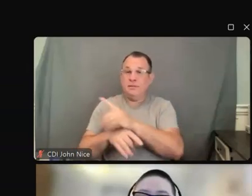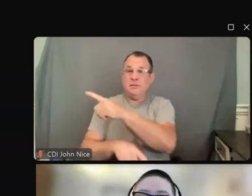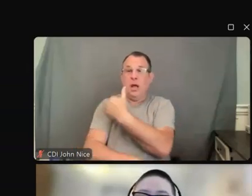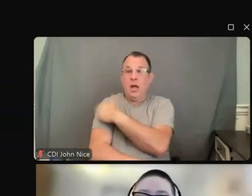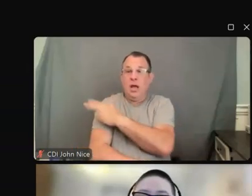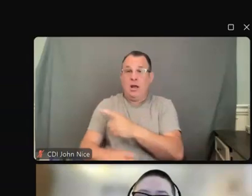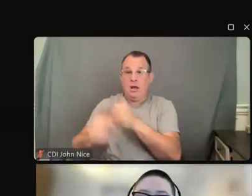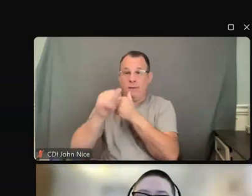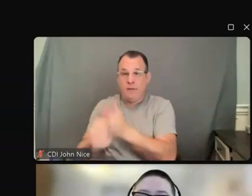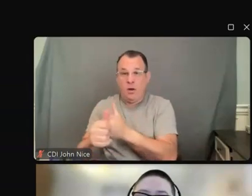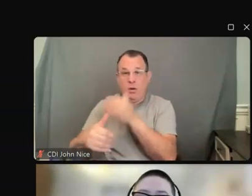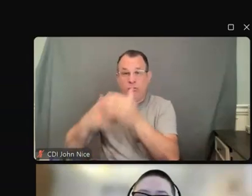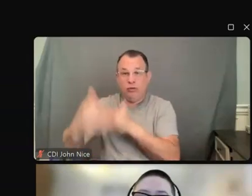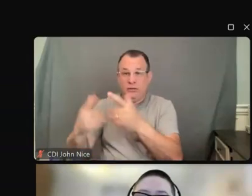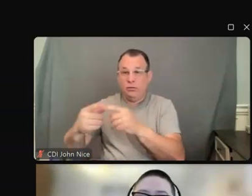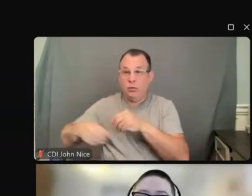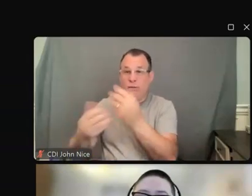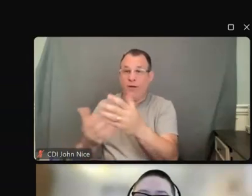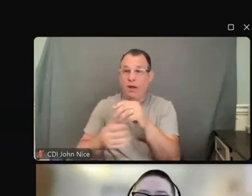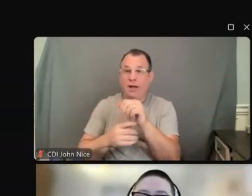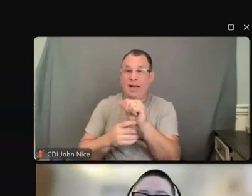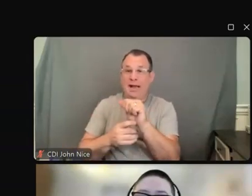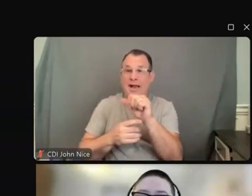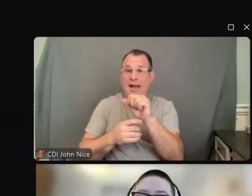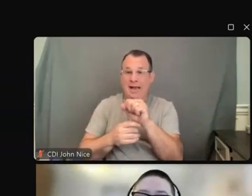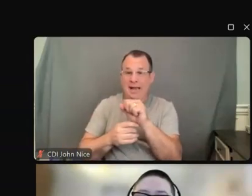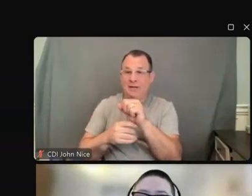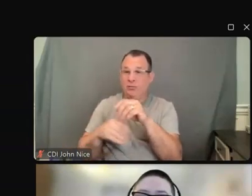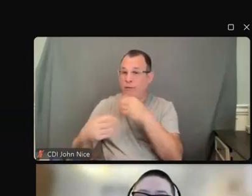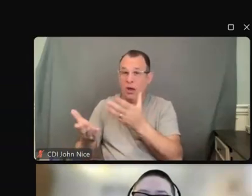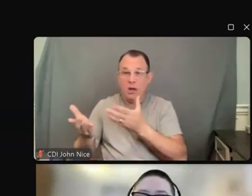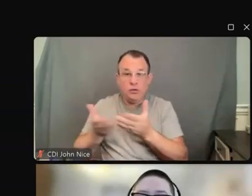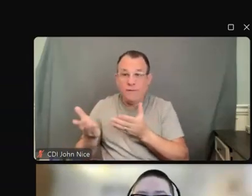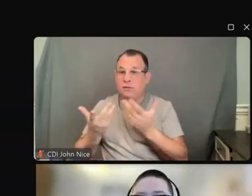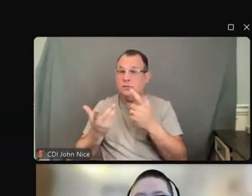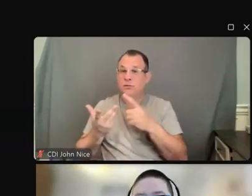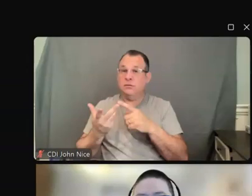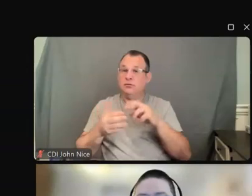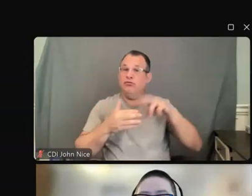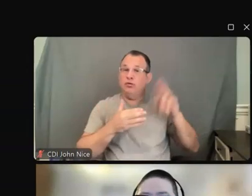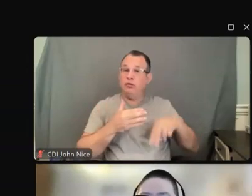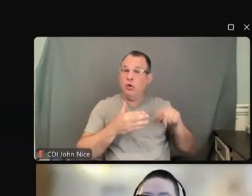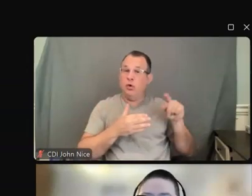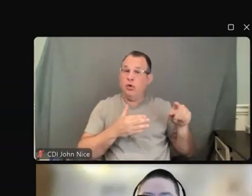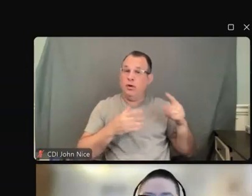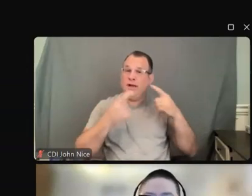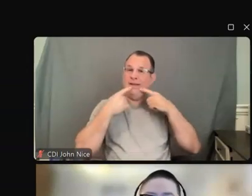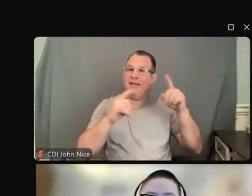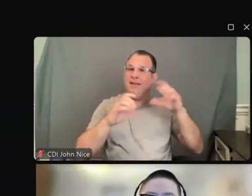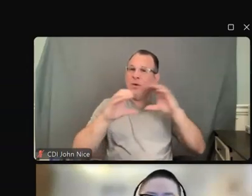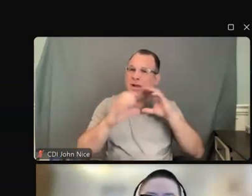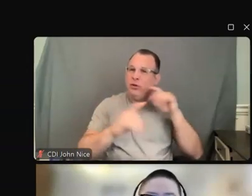the outcome is there will be effective communication. And what that looks like is that it is